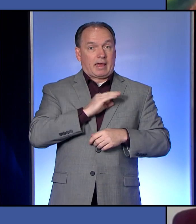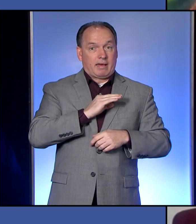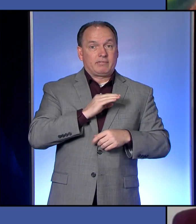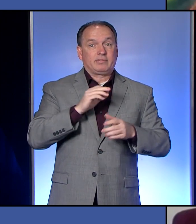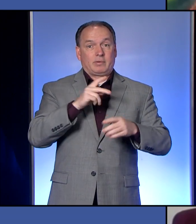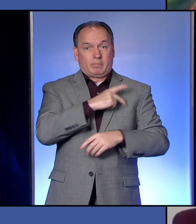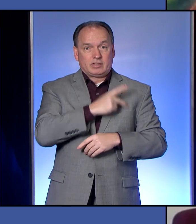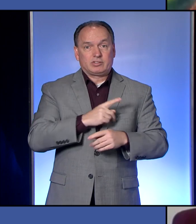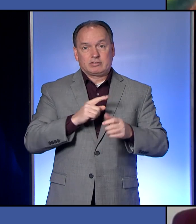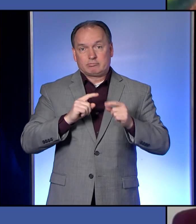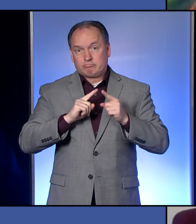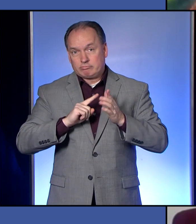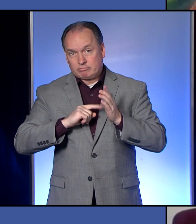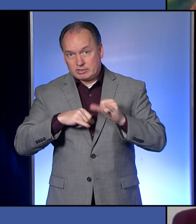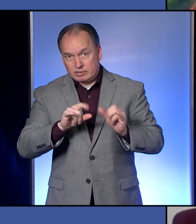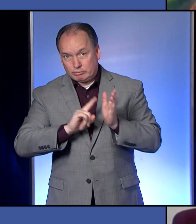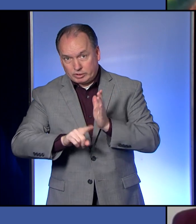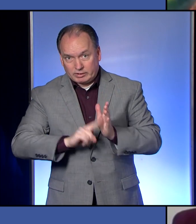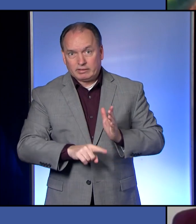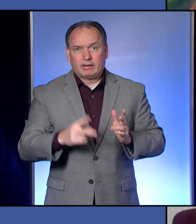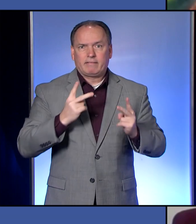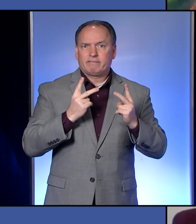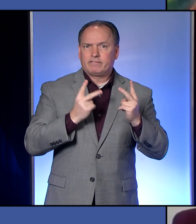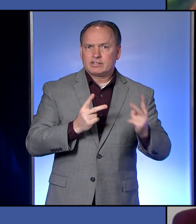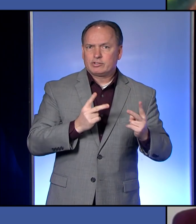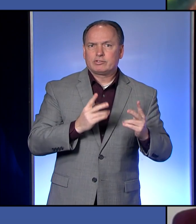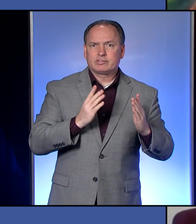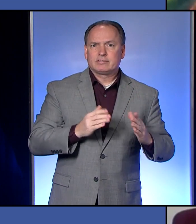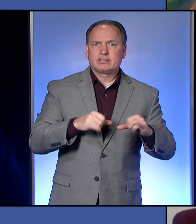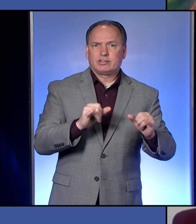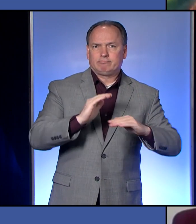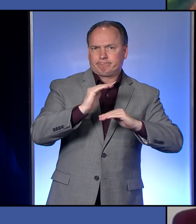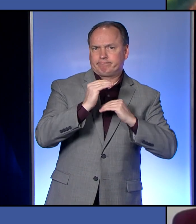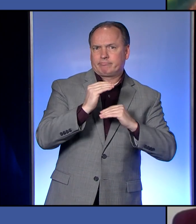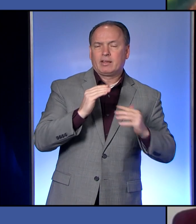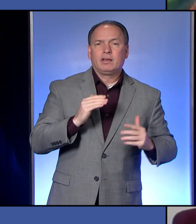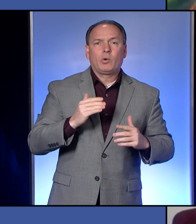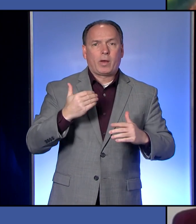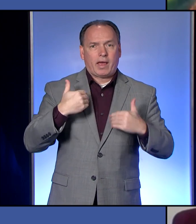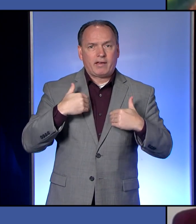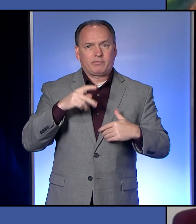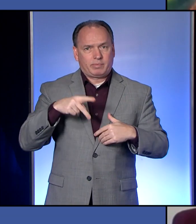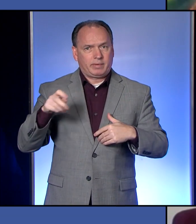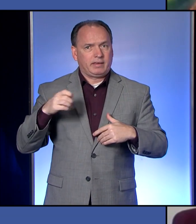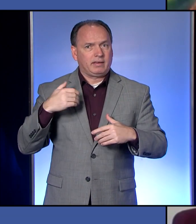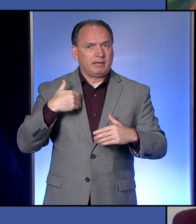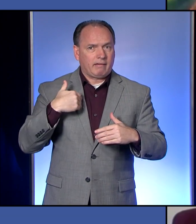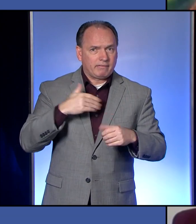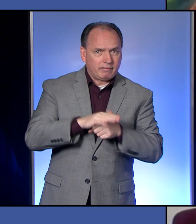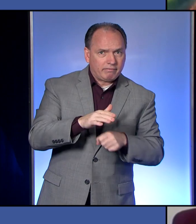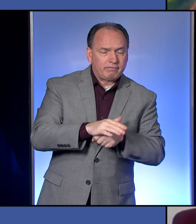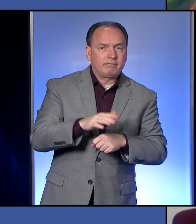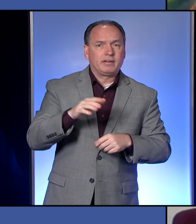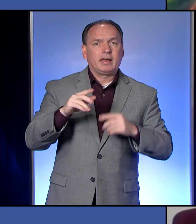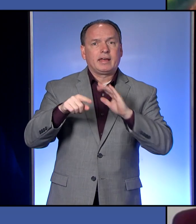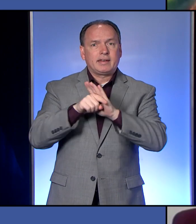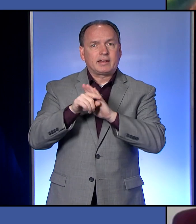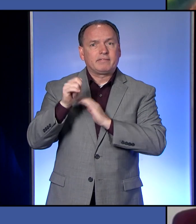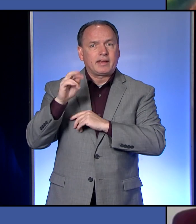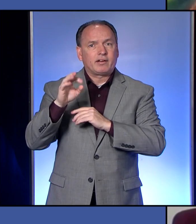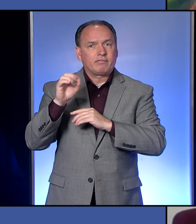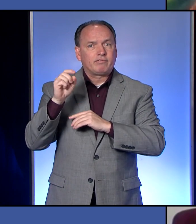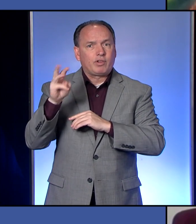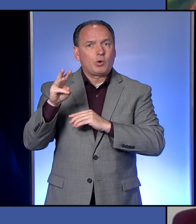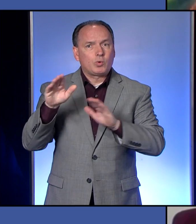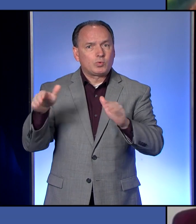masked, and visitors are restricted. We have appropriate personal protective equipment, negative airflow rooms, and specific units dedicated